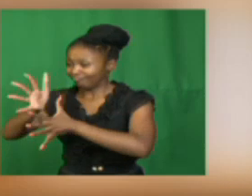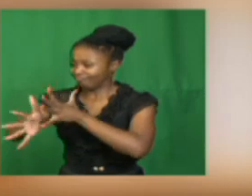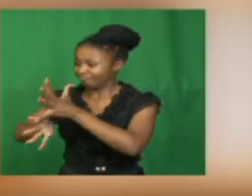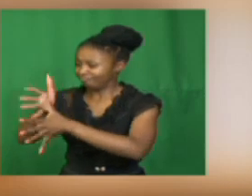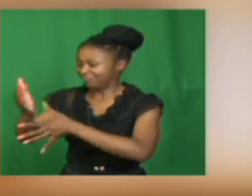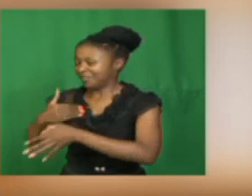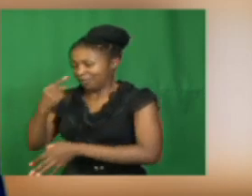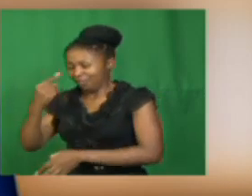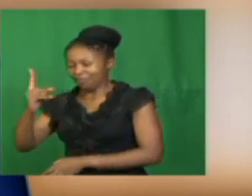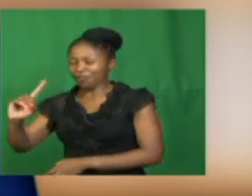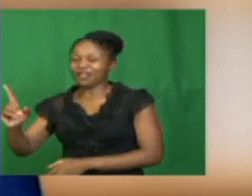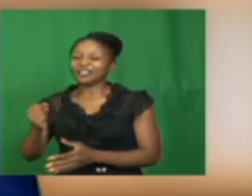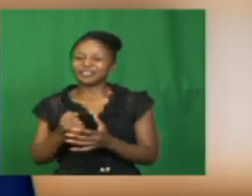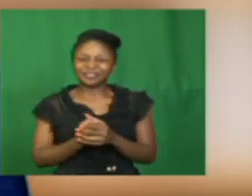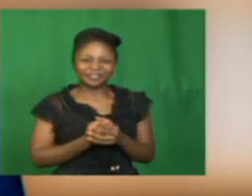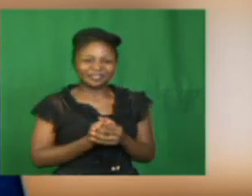Absolutely. Okay.